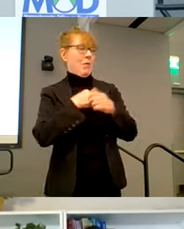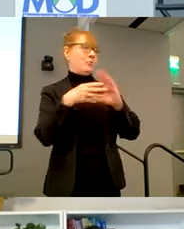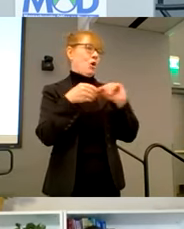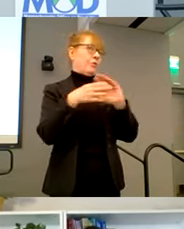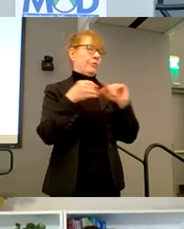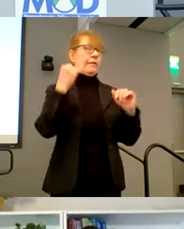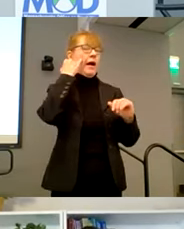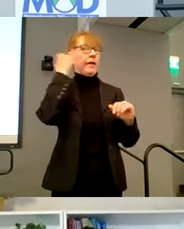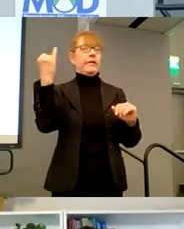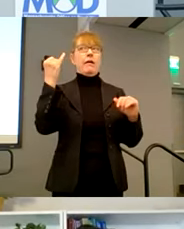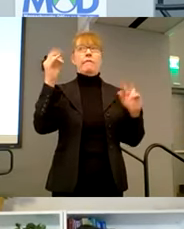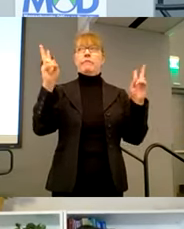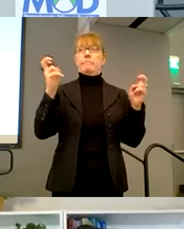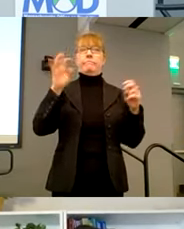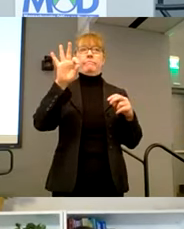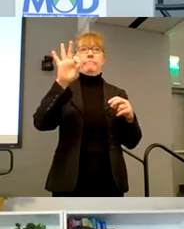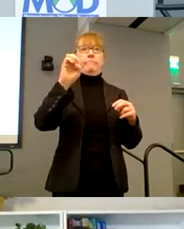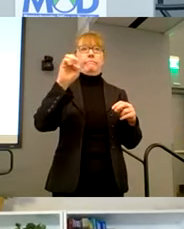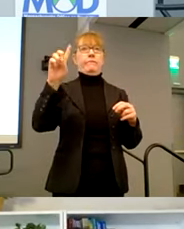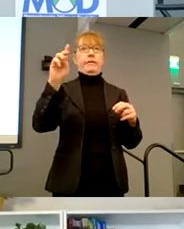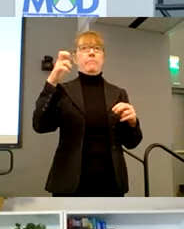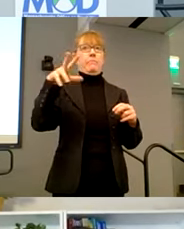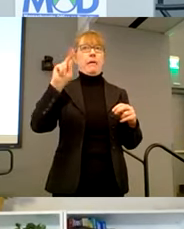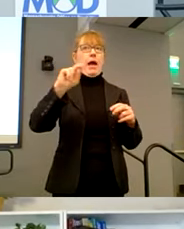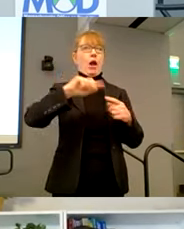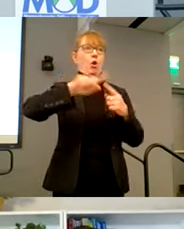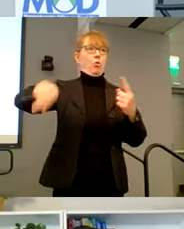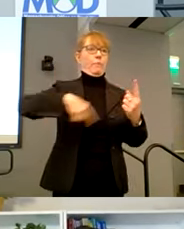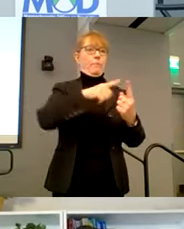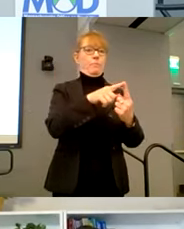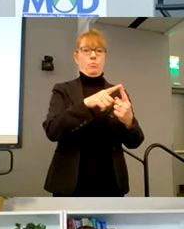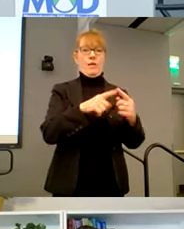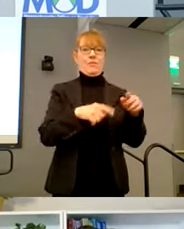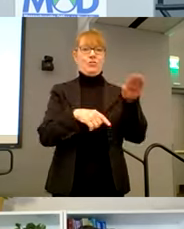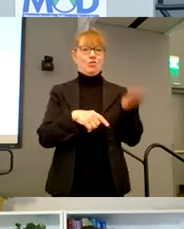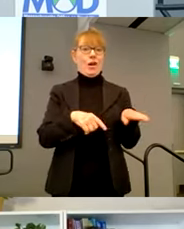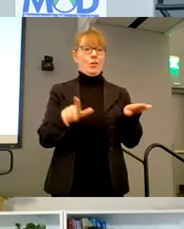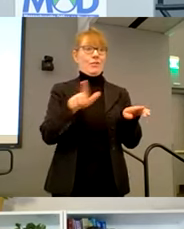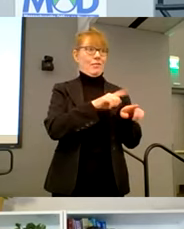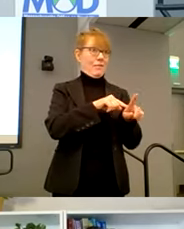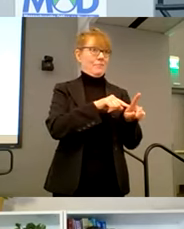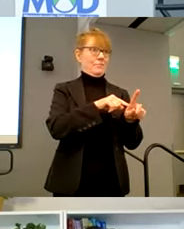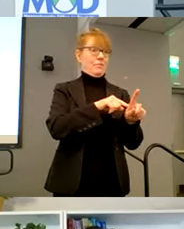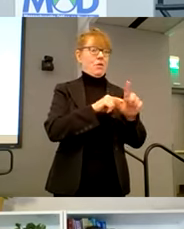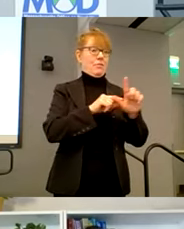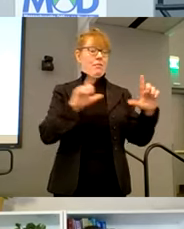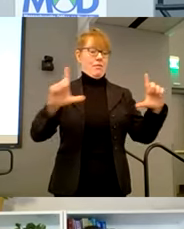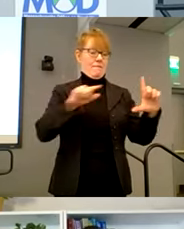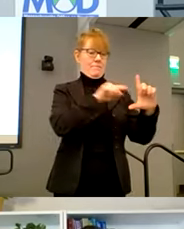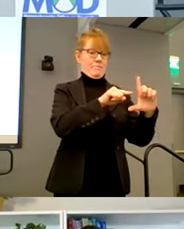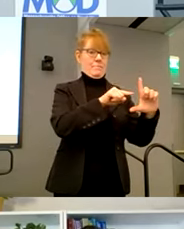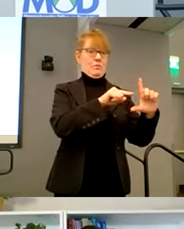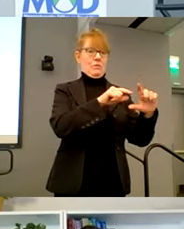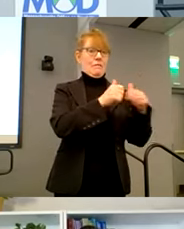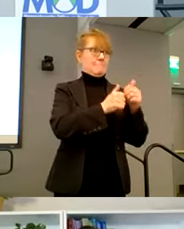feedback loop. We have a child on the left who's interacting with the game on the right, um, essentially we're trying to understand through peer counseling